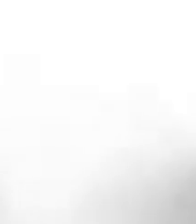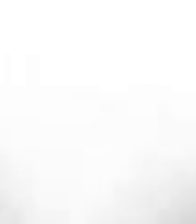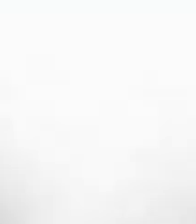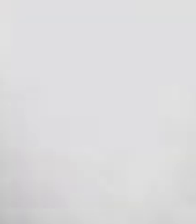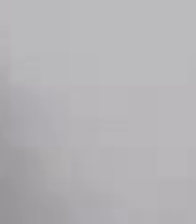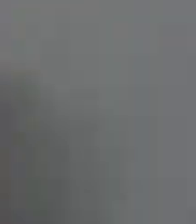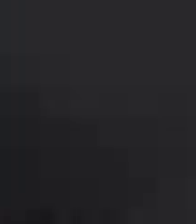Amen